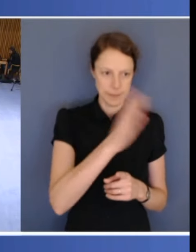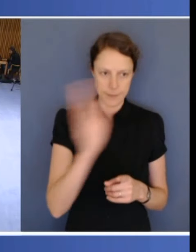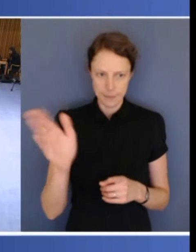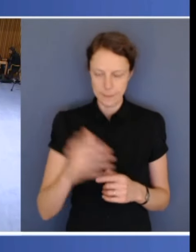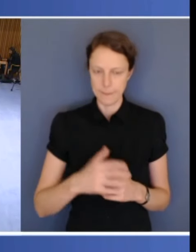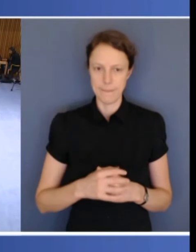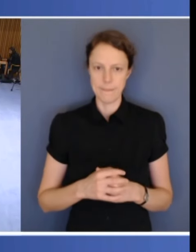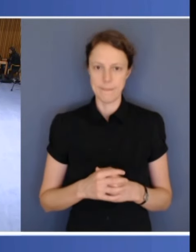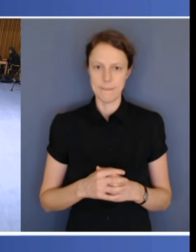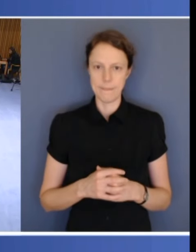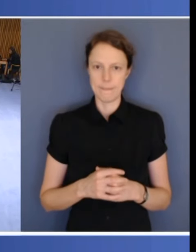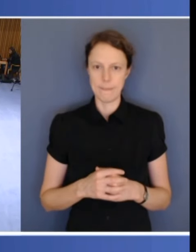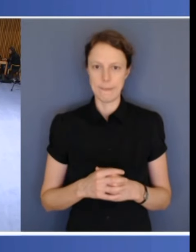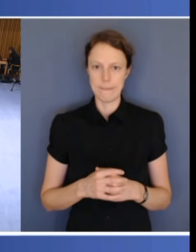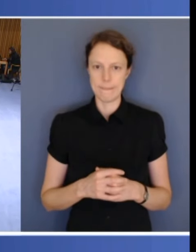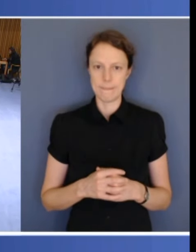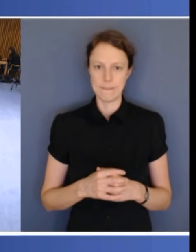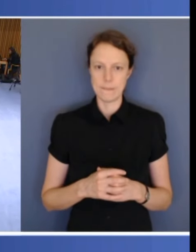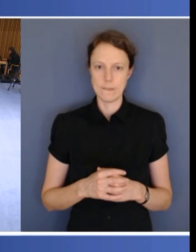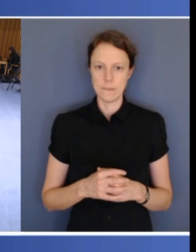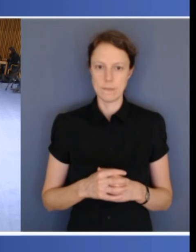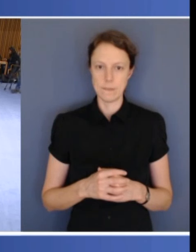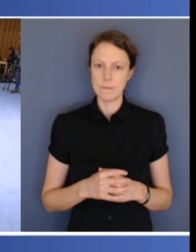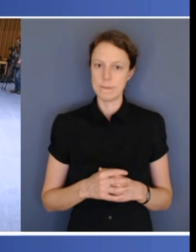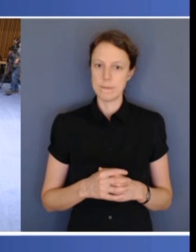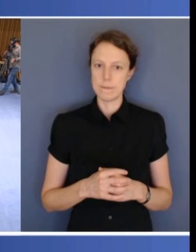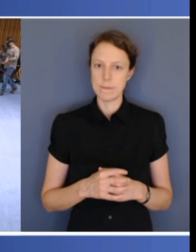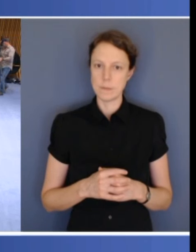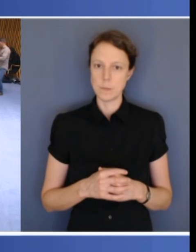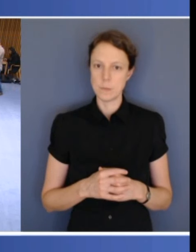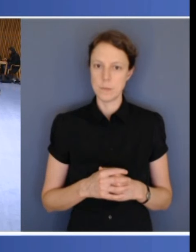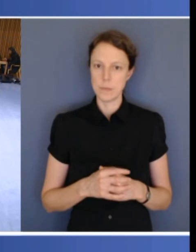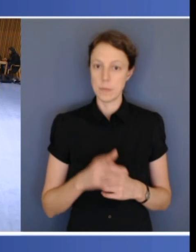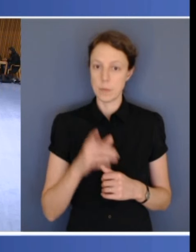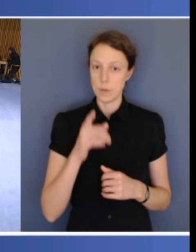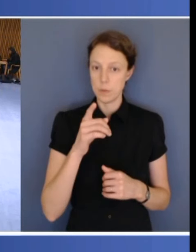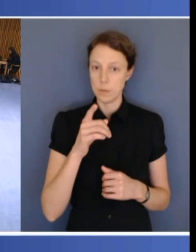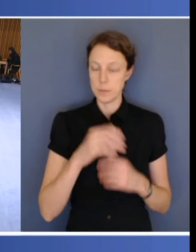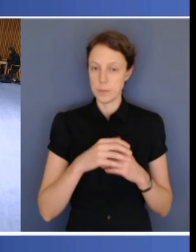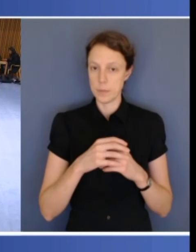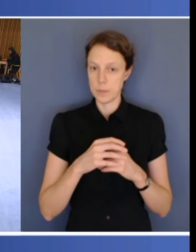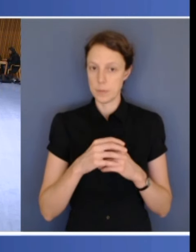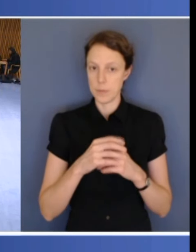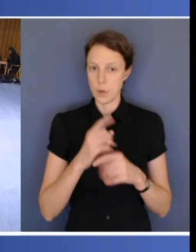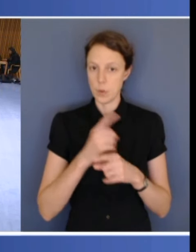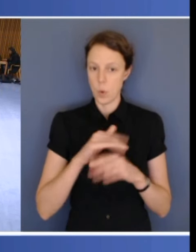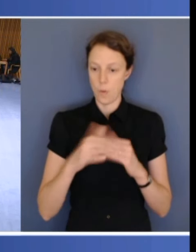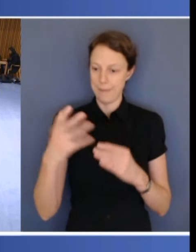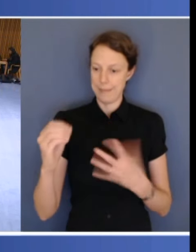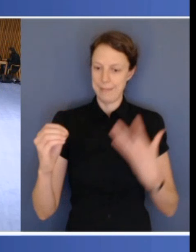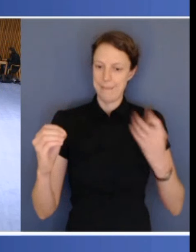able to outline a dollar figure to the premiers and chief ministers today on how much that 50-50, how much that additional